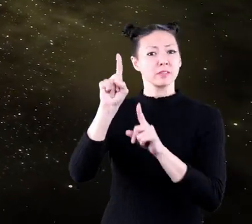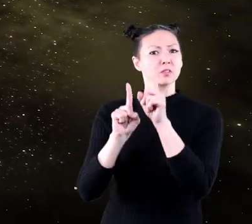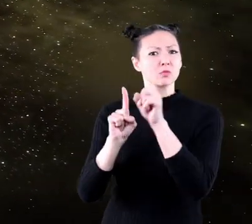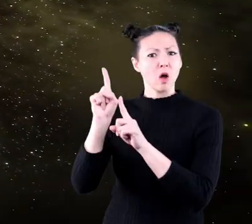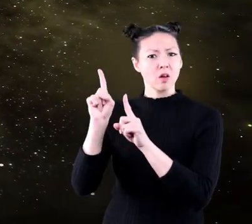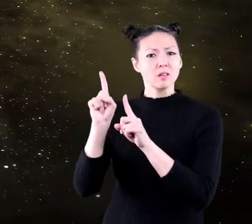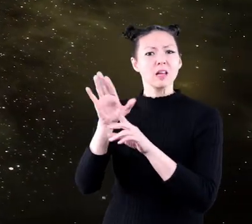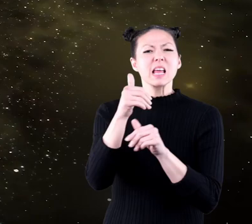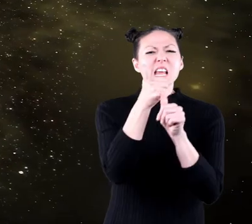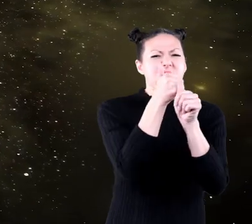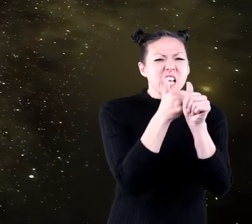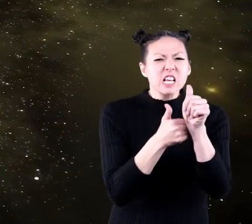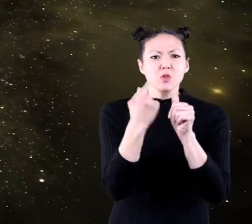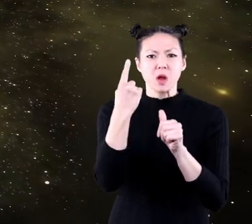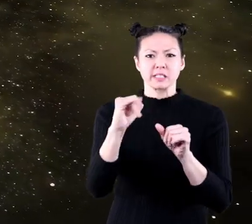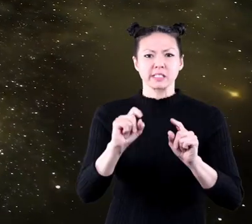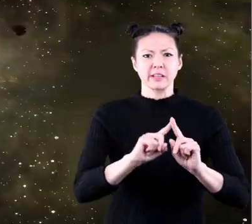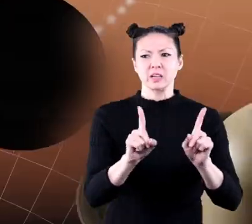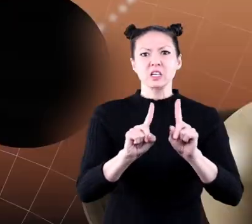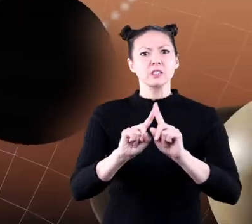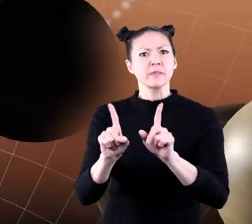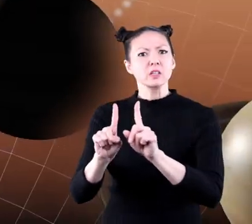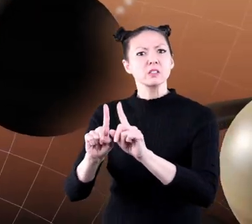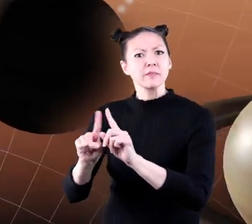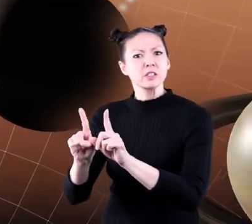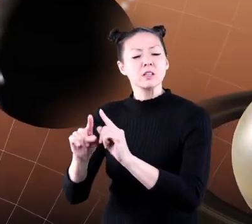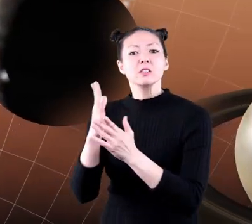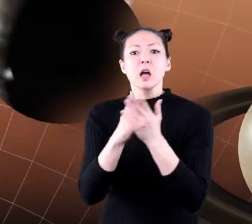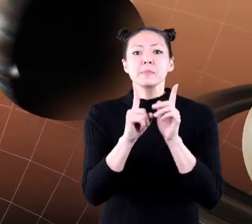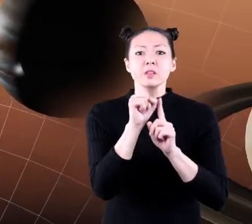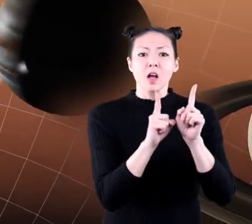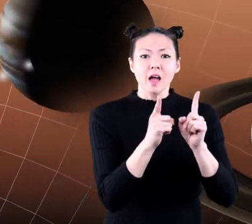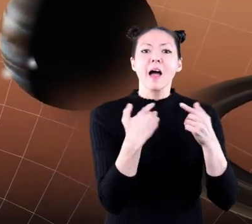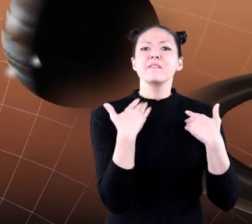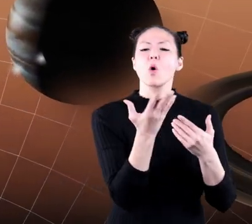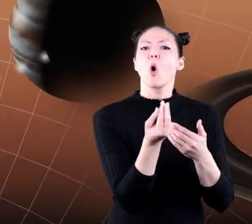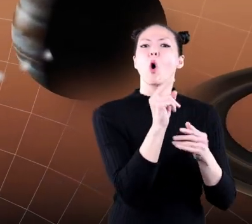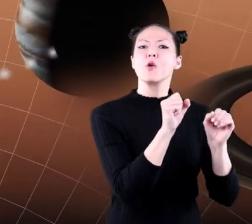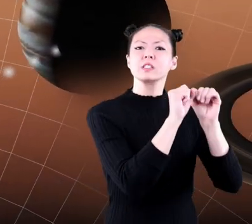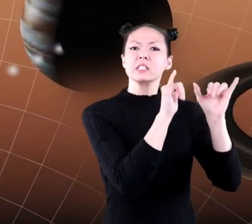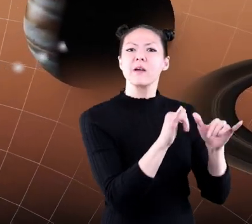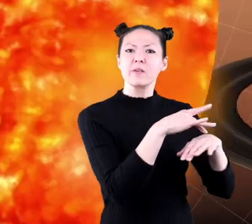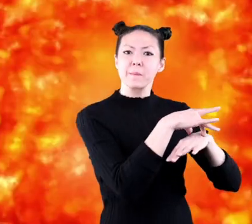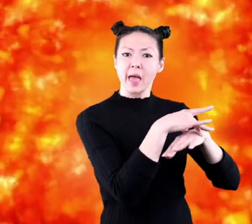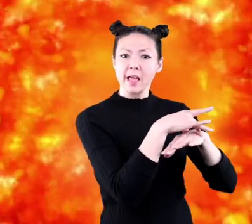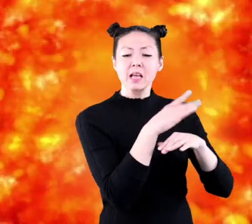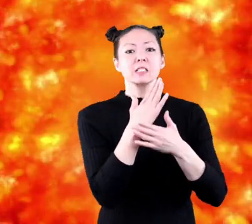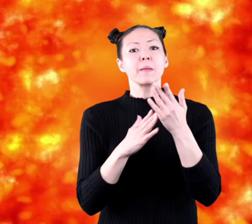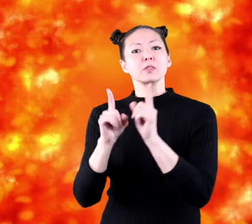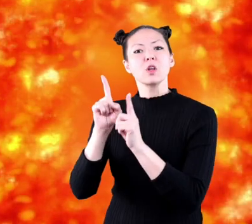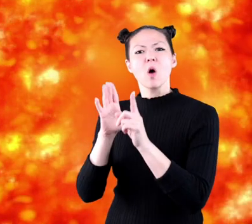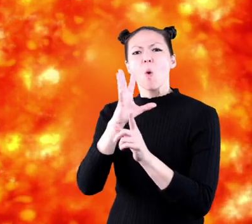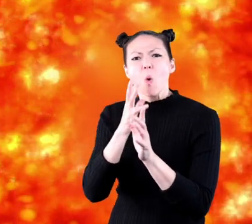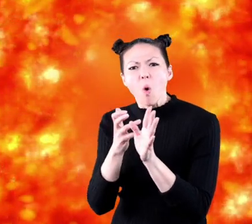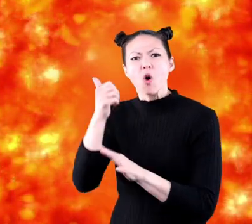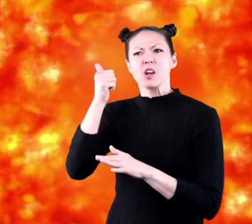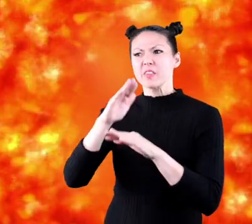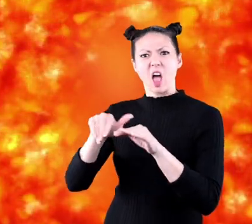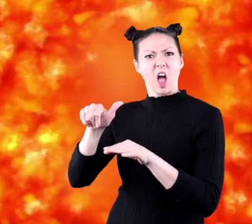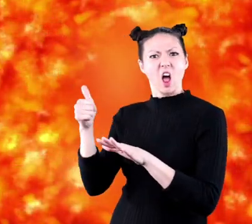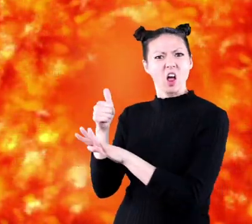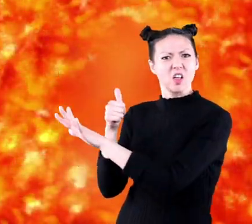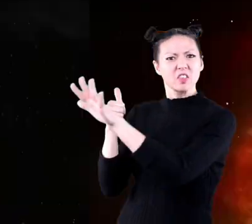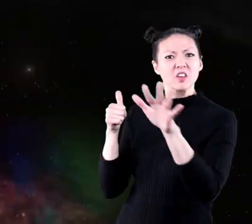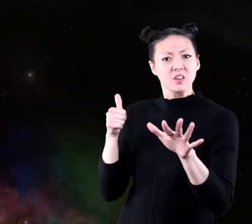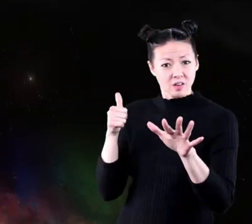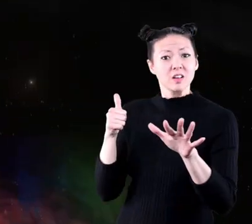stars, each one is different. Some stars may have their own system of planets, some stars are older than others,